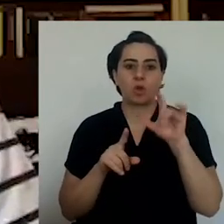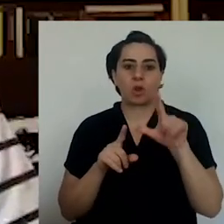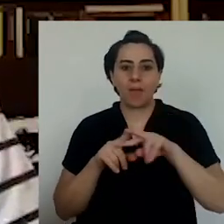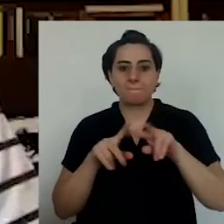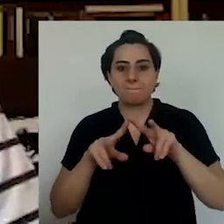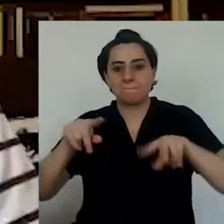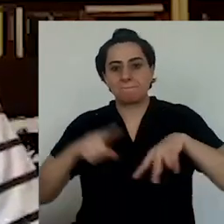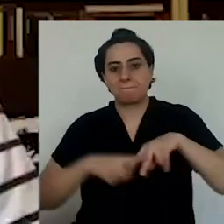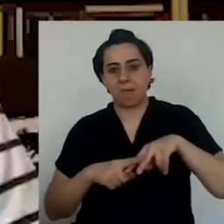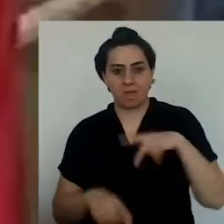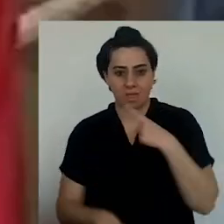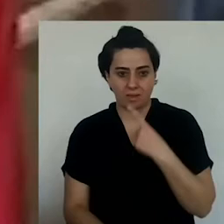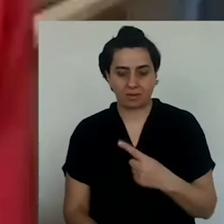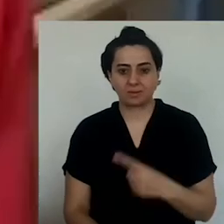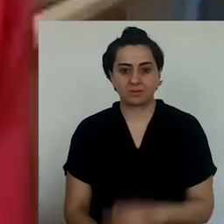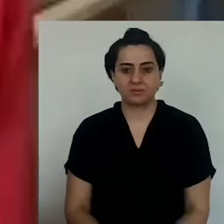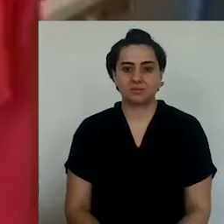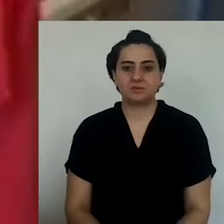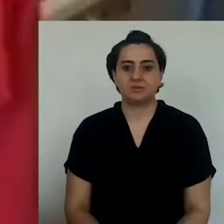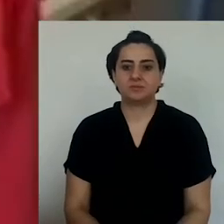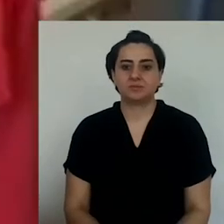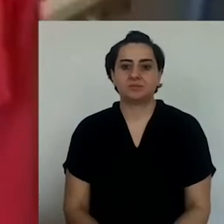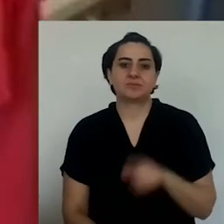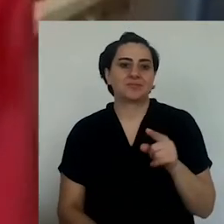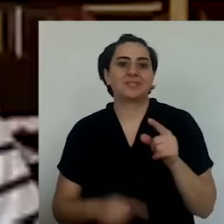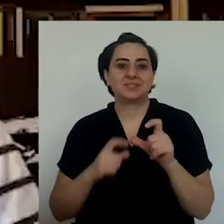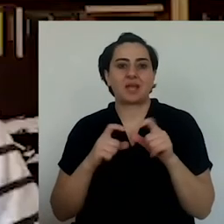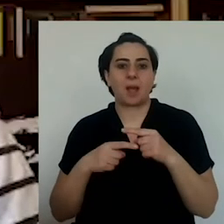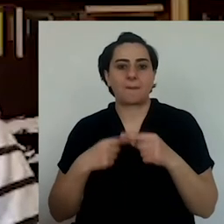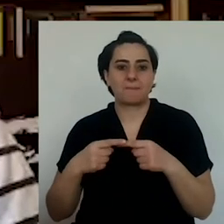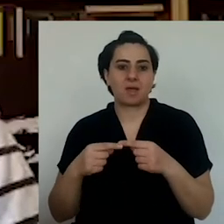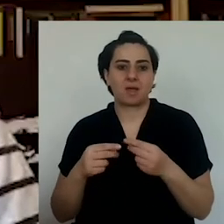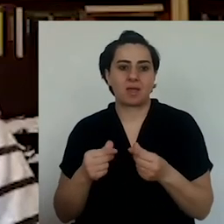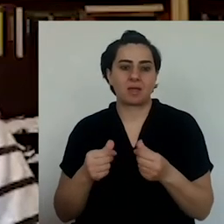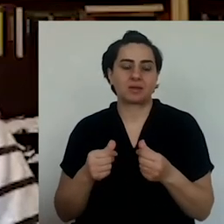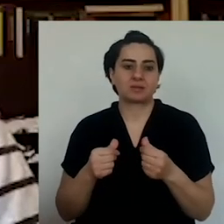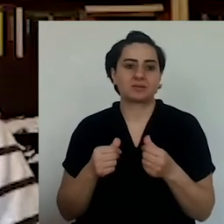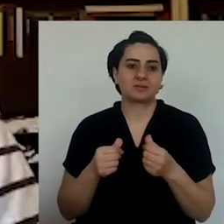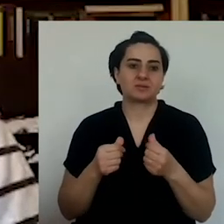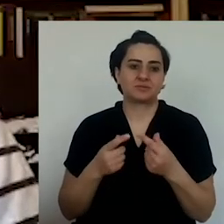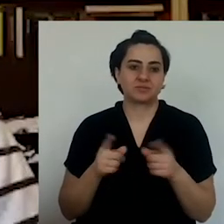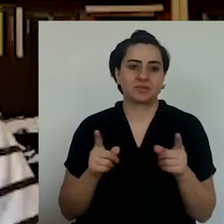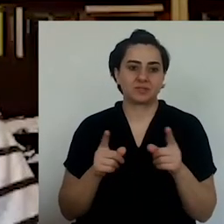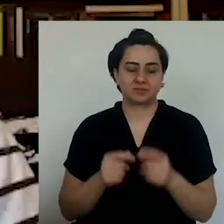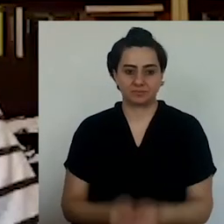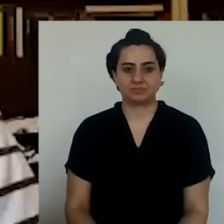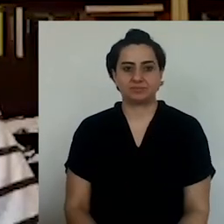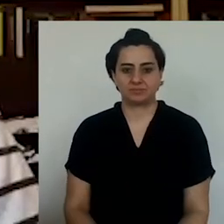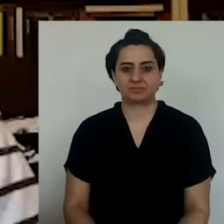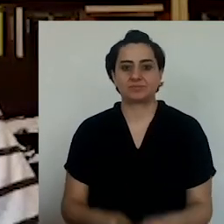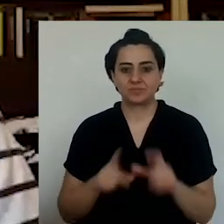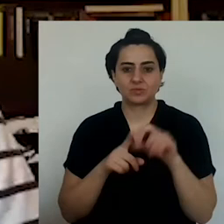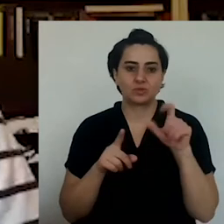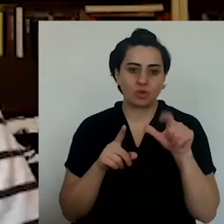Ascians books, use the term dolma even, instead of dolma. So I think sarma is a little